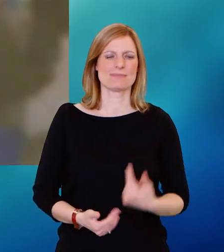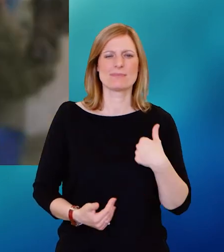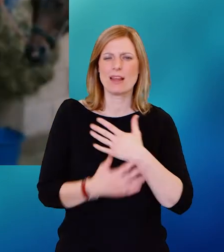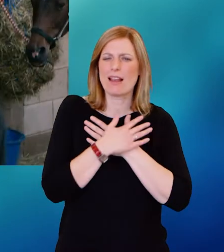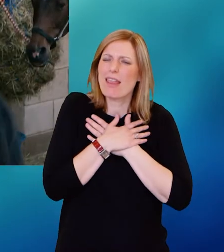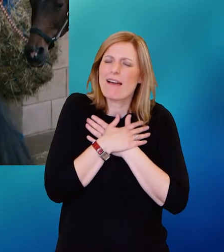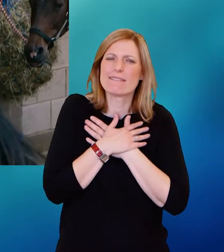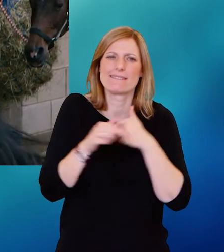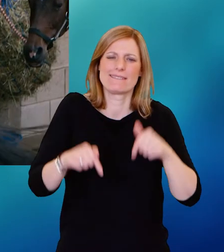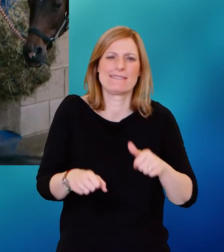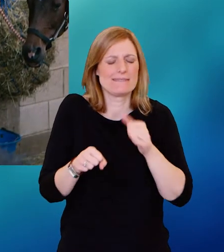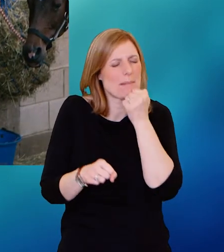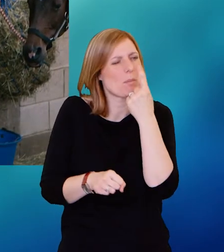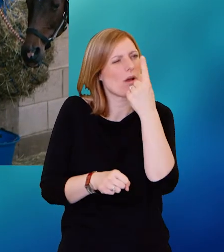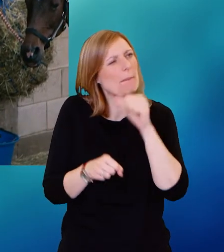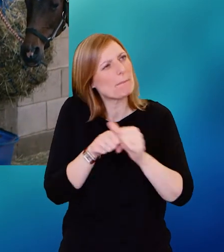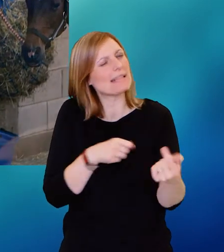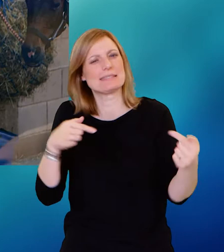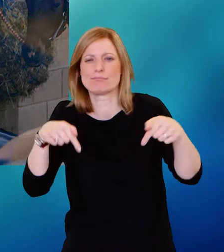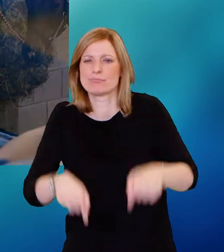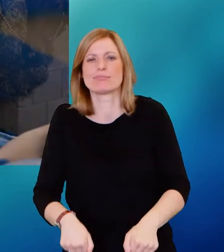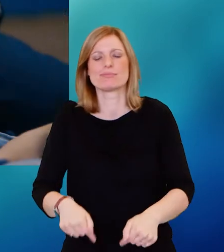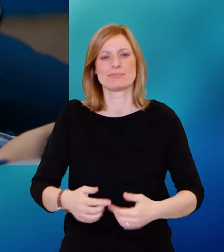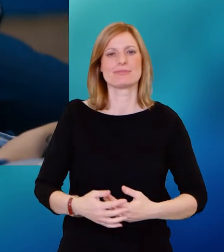I love it. It's just the best place I have.